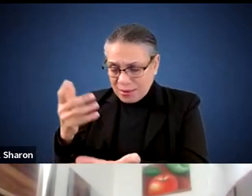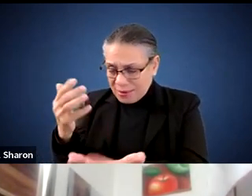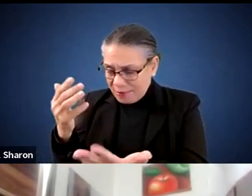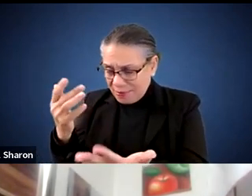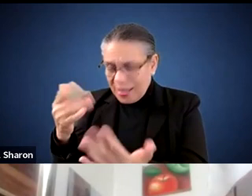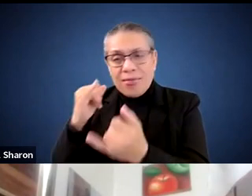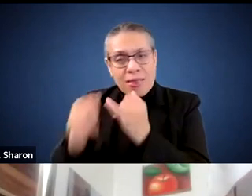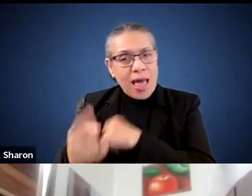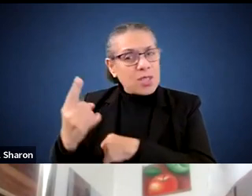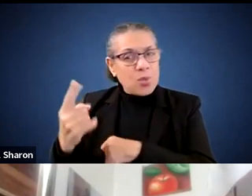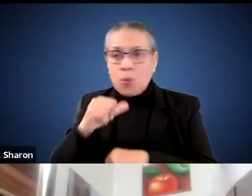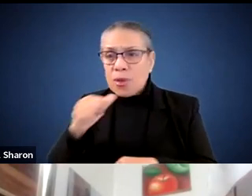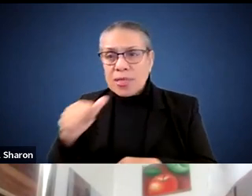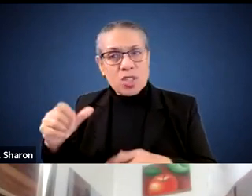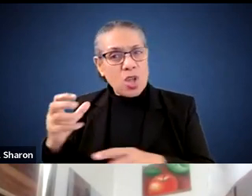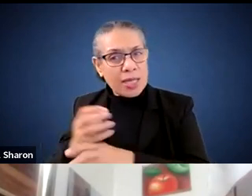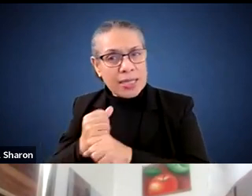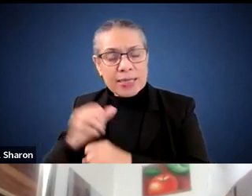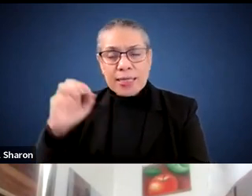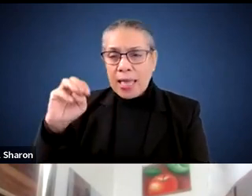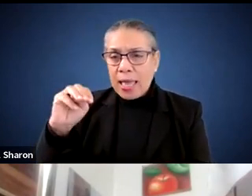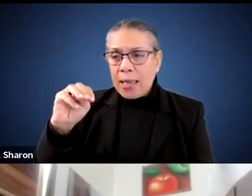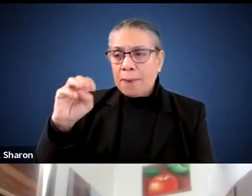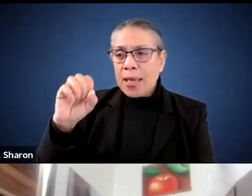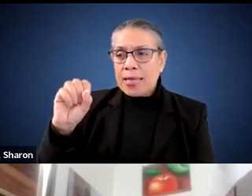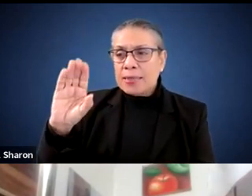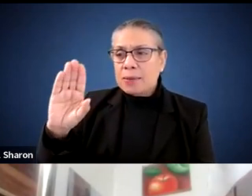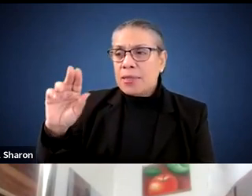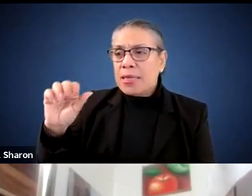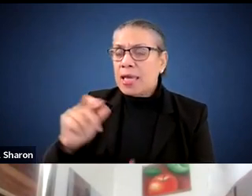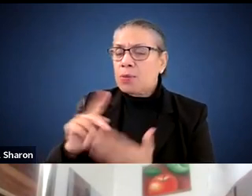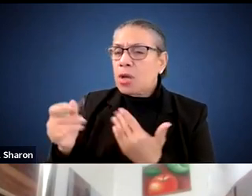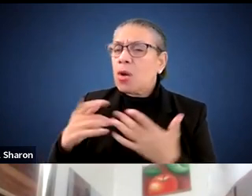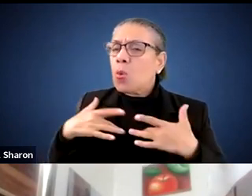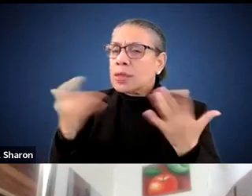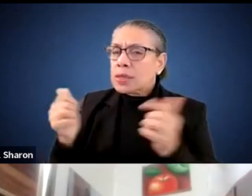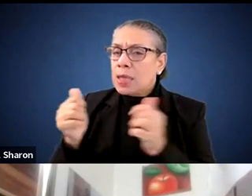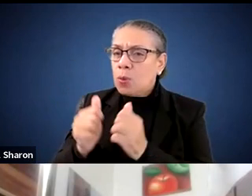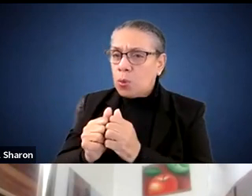one that we didn't get, MSBA project that we didn't get. So I'm just sort of curious, what's the state of play there?